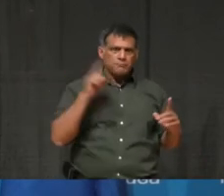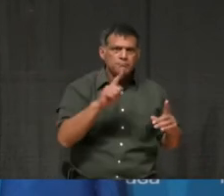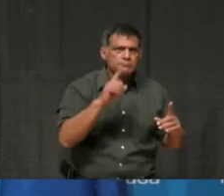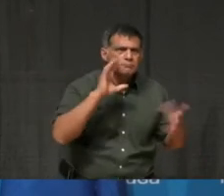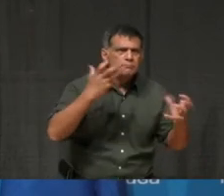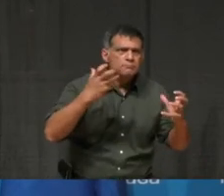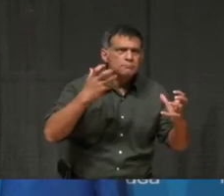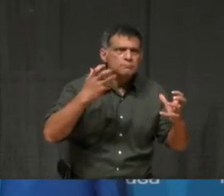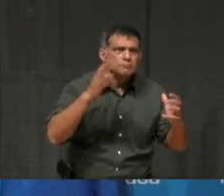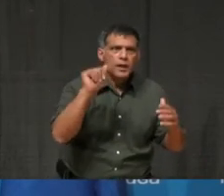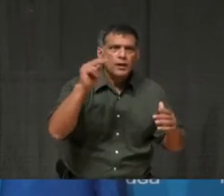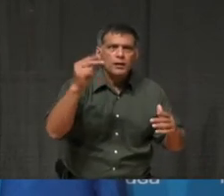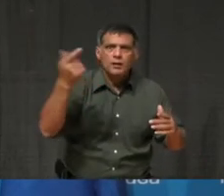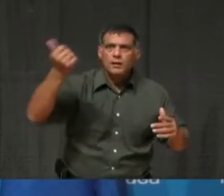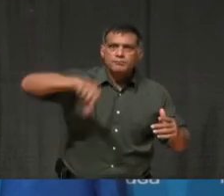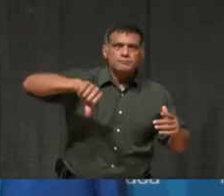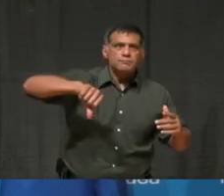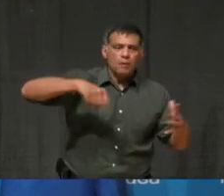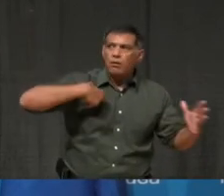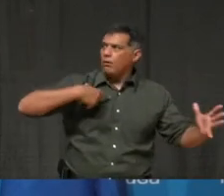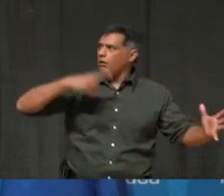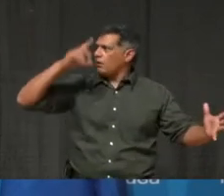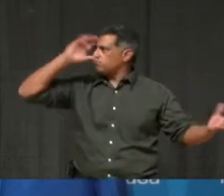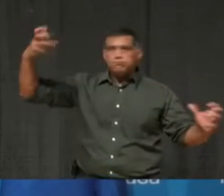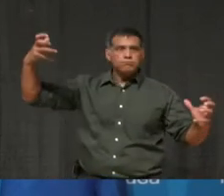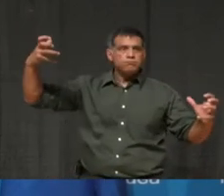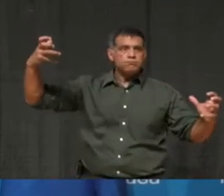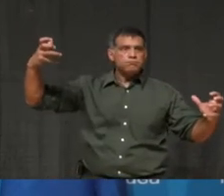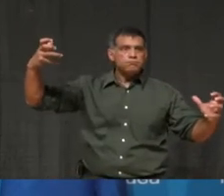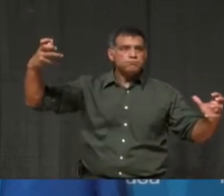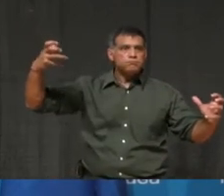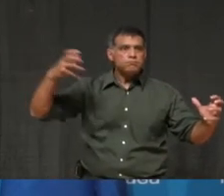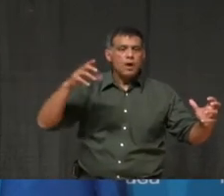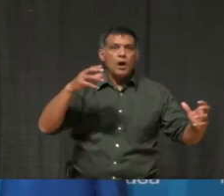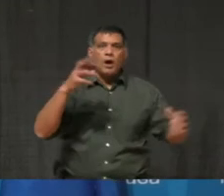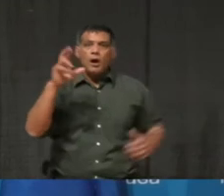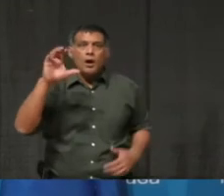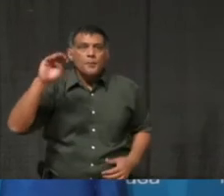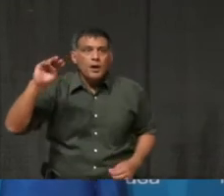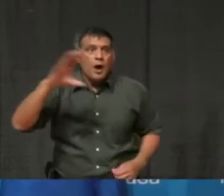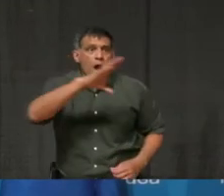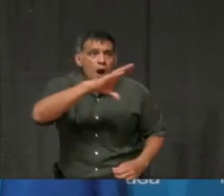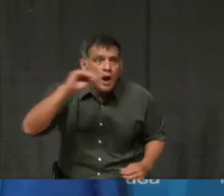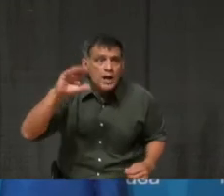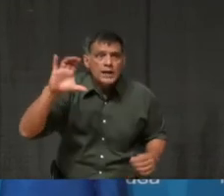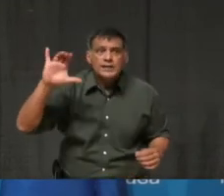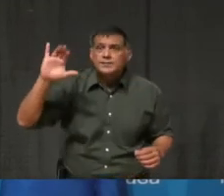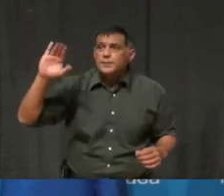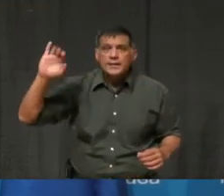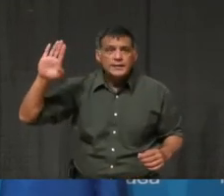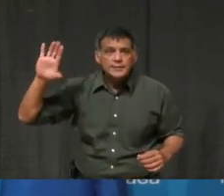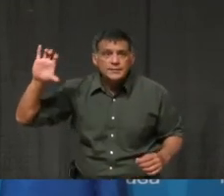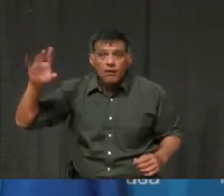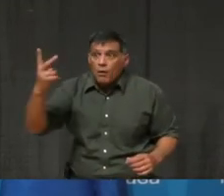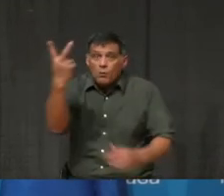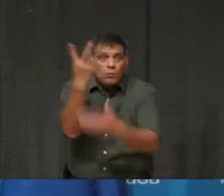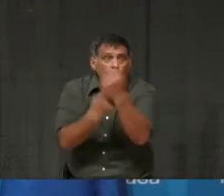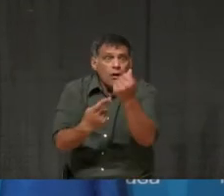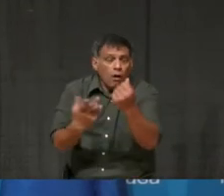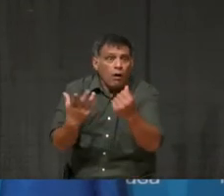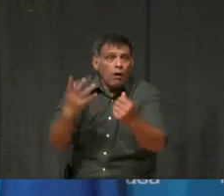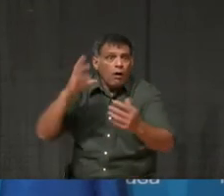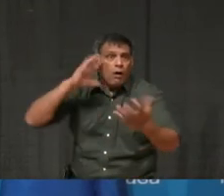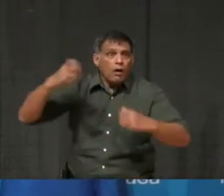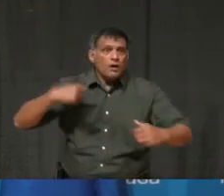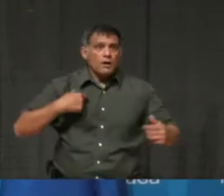refused. And, um, I gotta tell you, was both RBC and CIBC. So we've brought this issue, I believe,